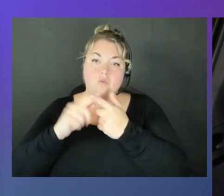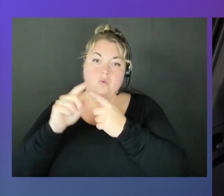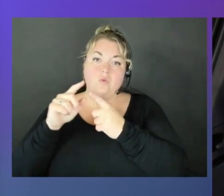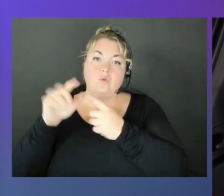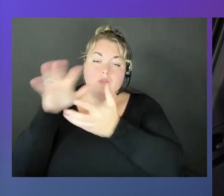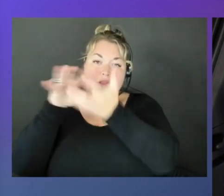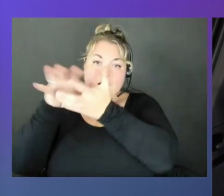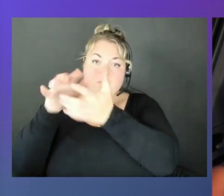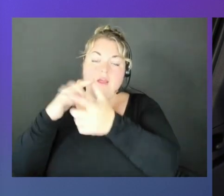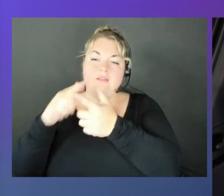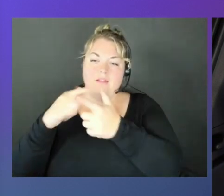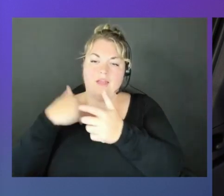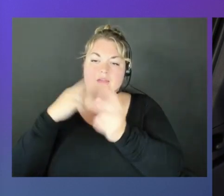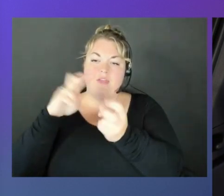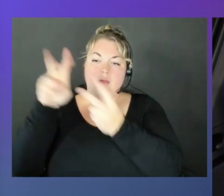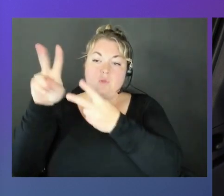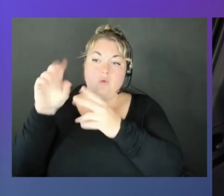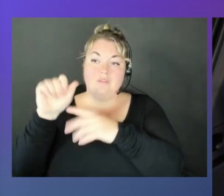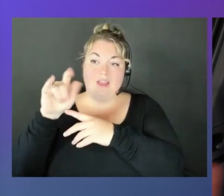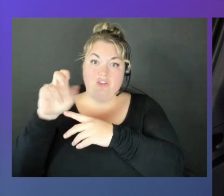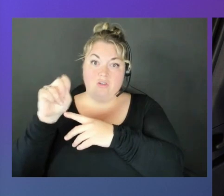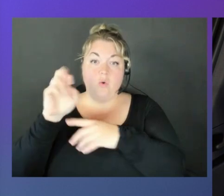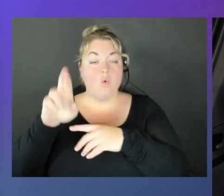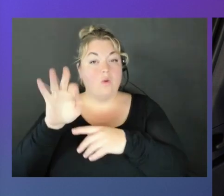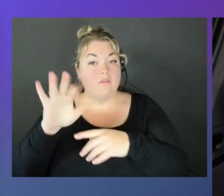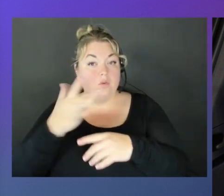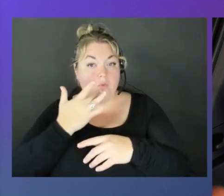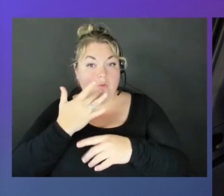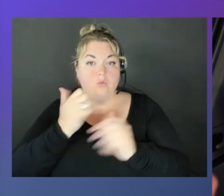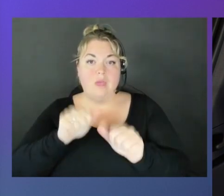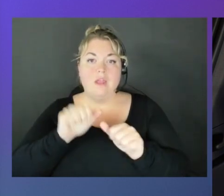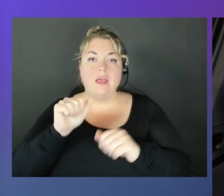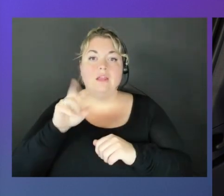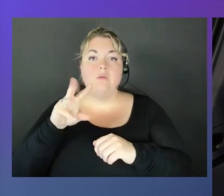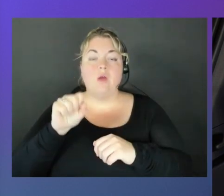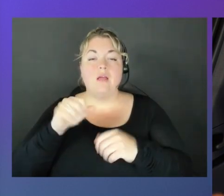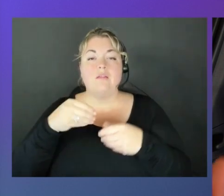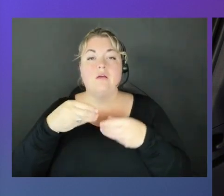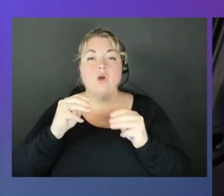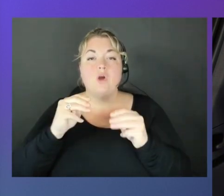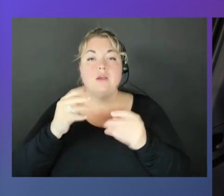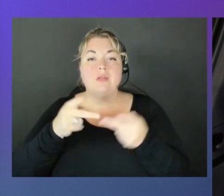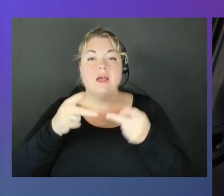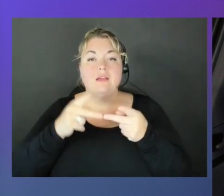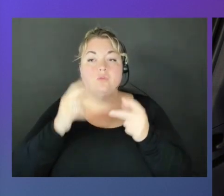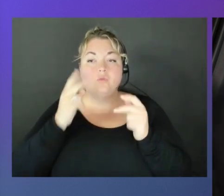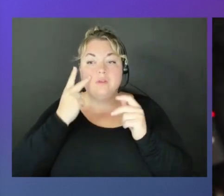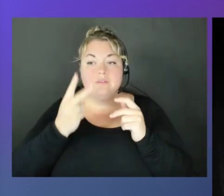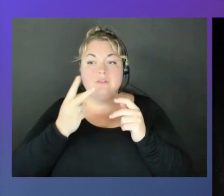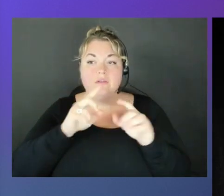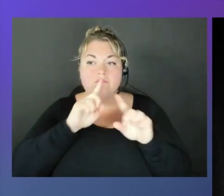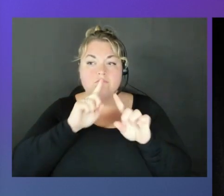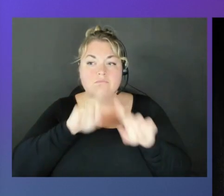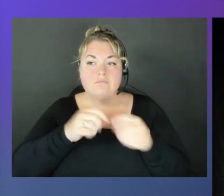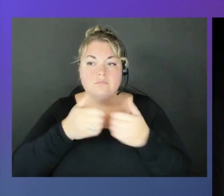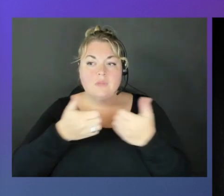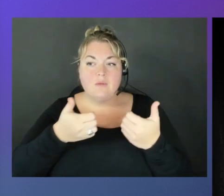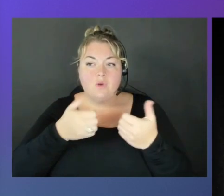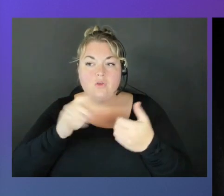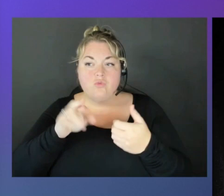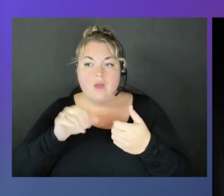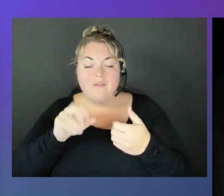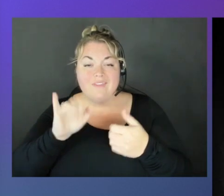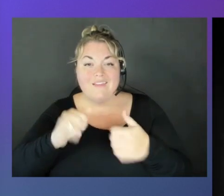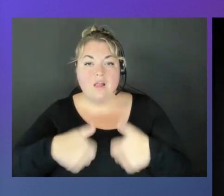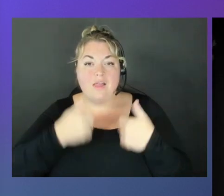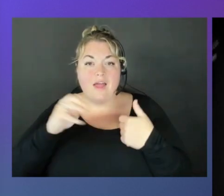upload station. Or if you want, you can go on the AWS marketplace, order your Seagate drive. This one is the live mobile array